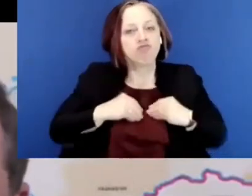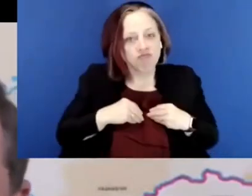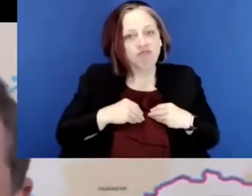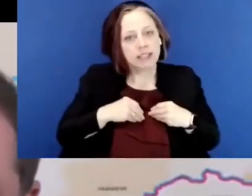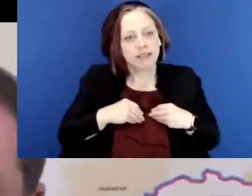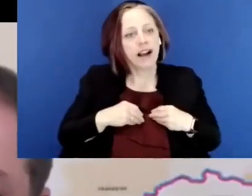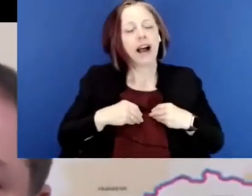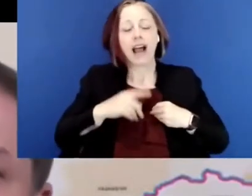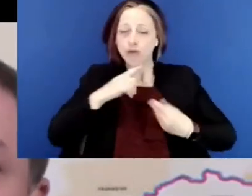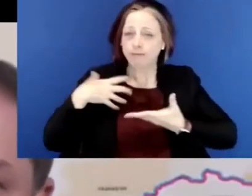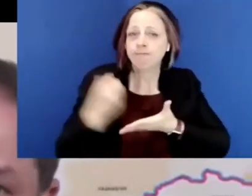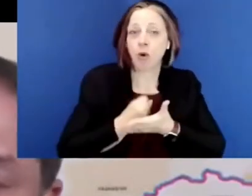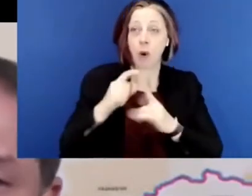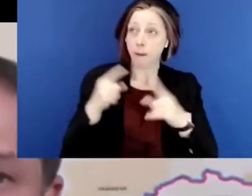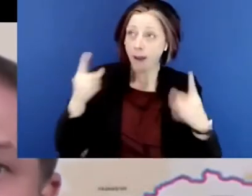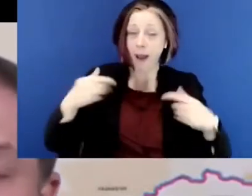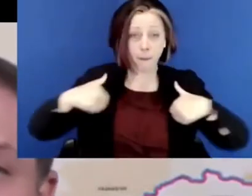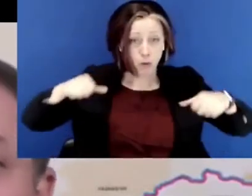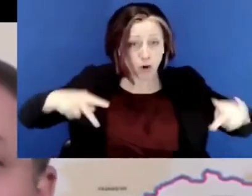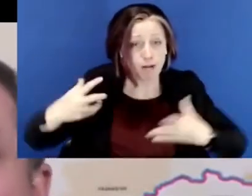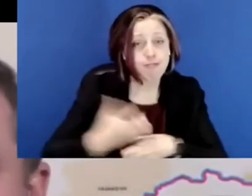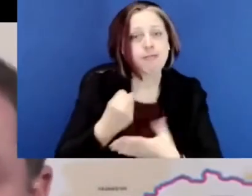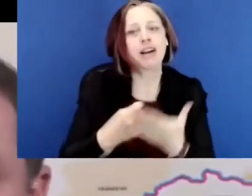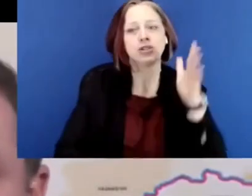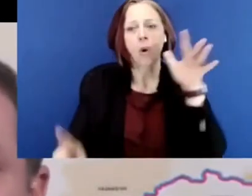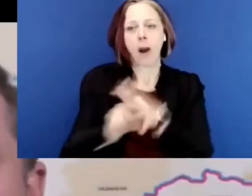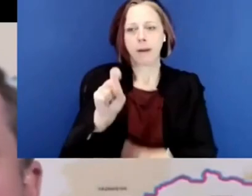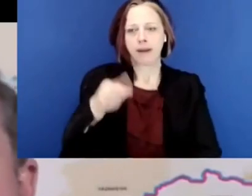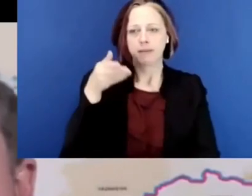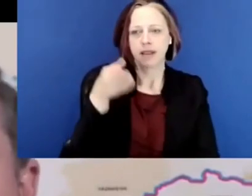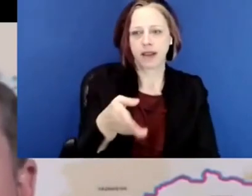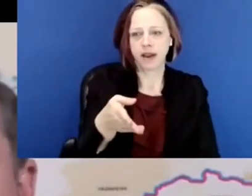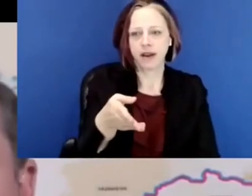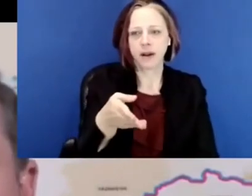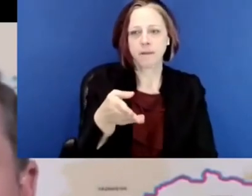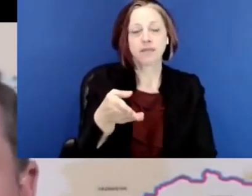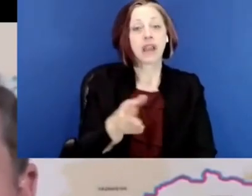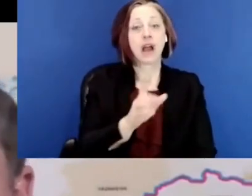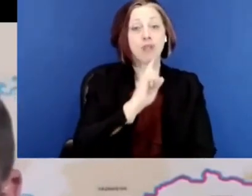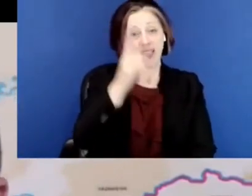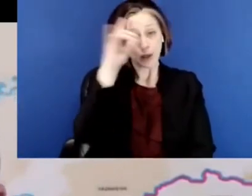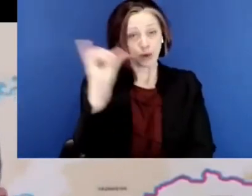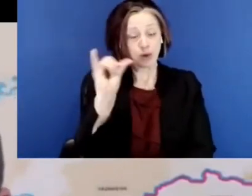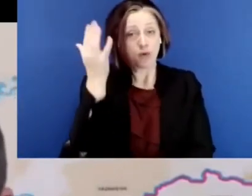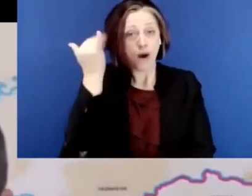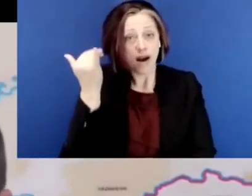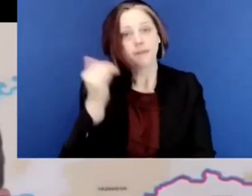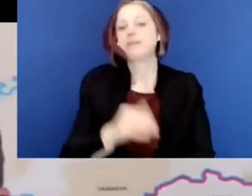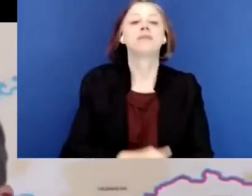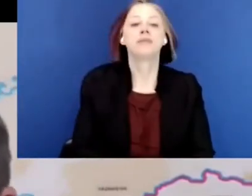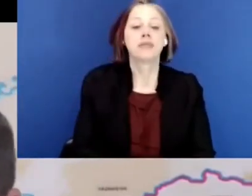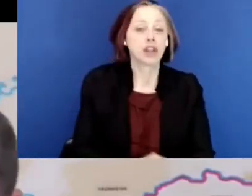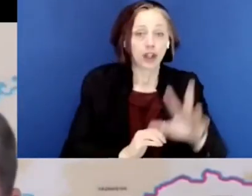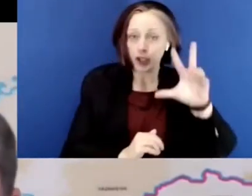have, and we have to be able to claim it forcefully. And we have to be able to, once we get the space, also show up. One of the things that I, I often